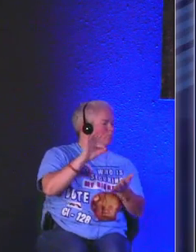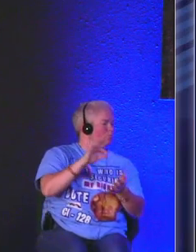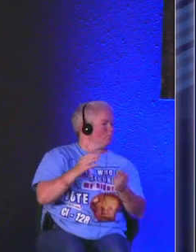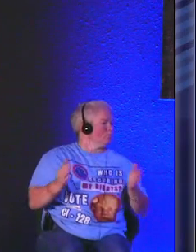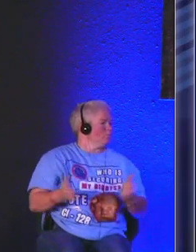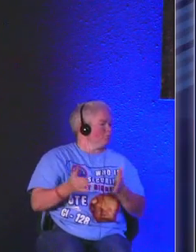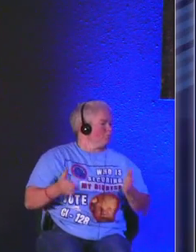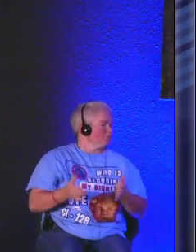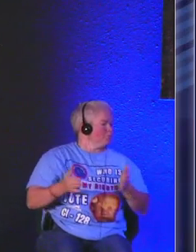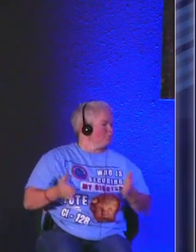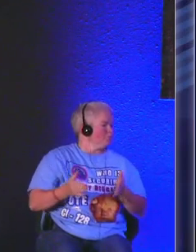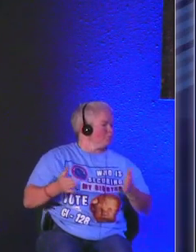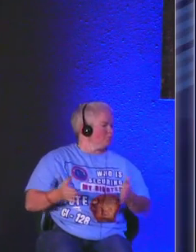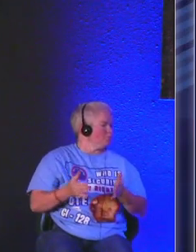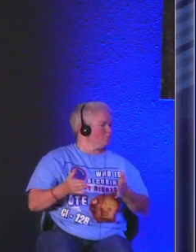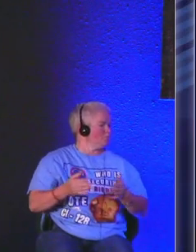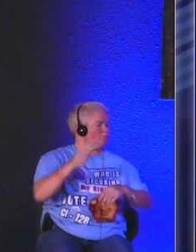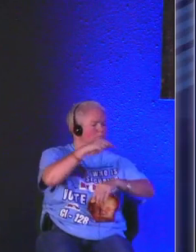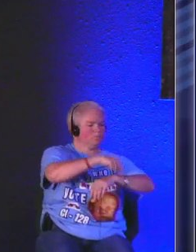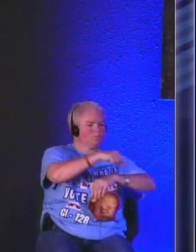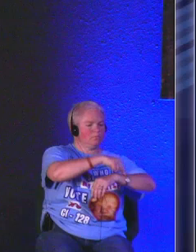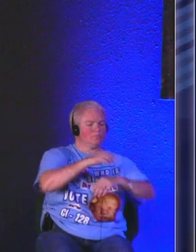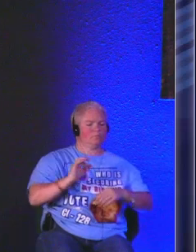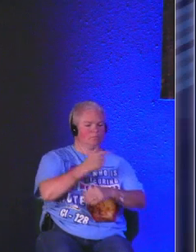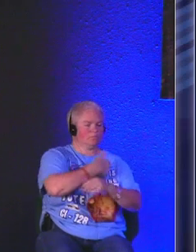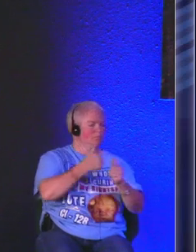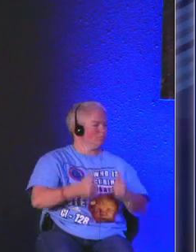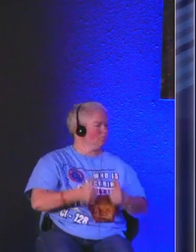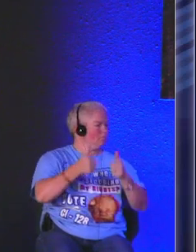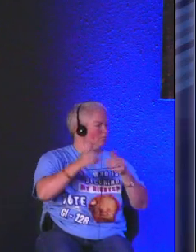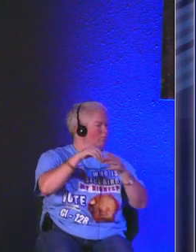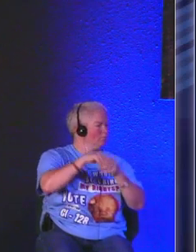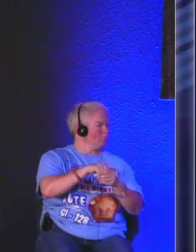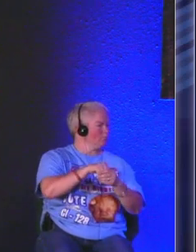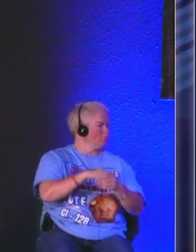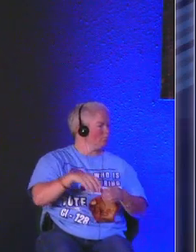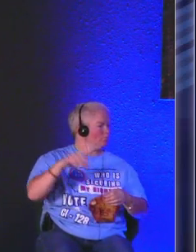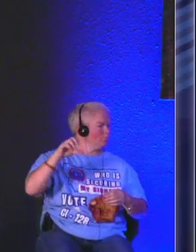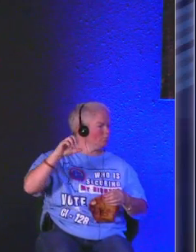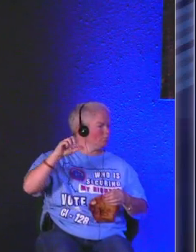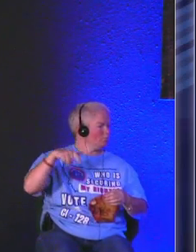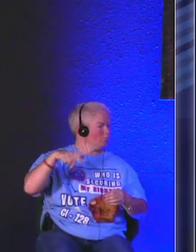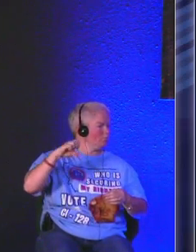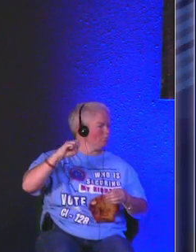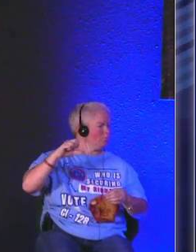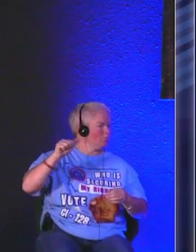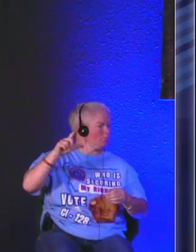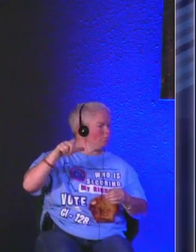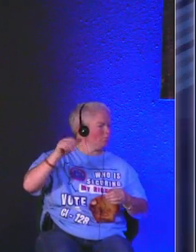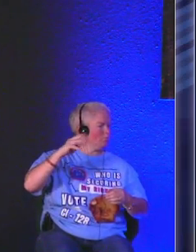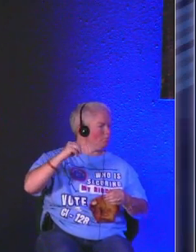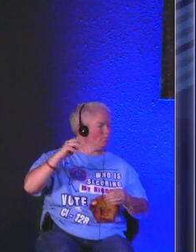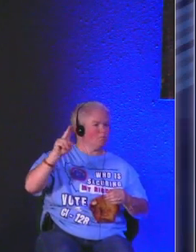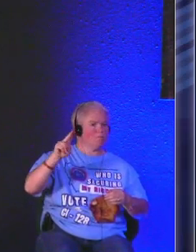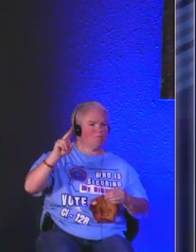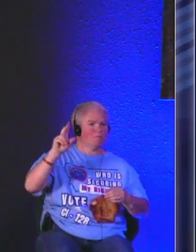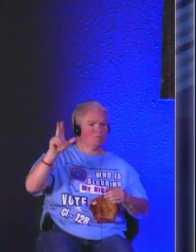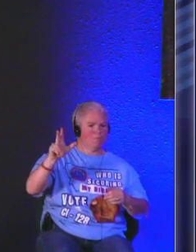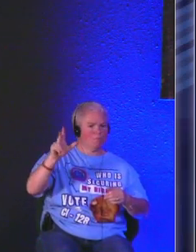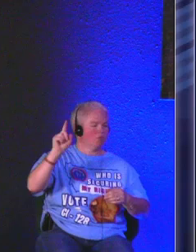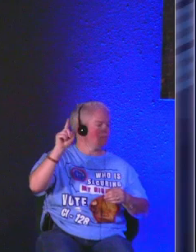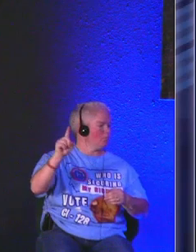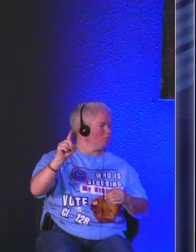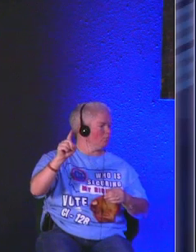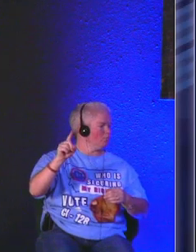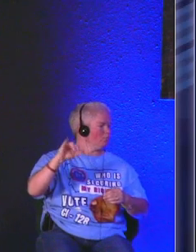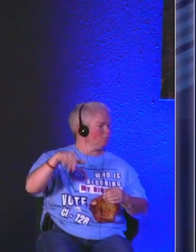this encouraging especially in the times that we are living in Psalms 23 1 and John